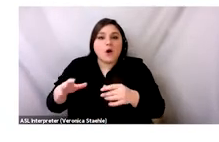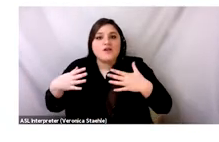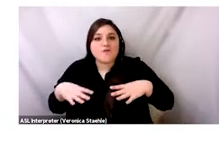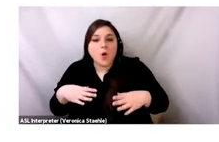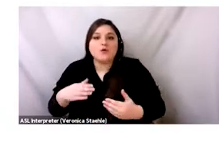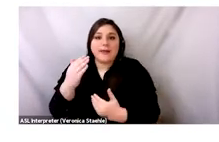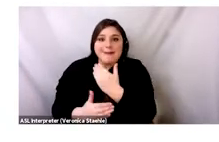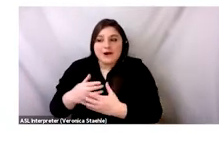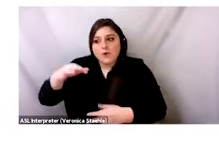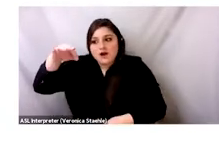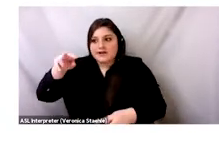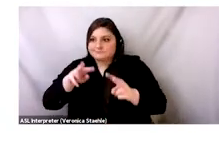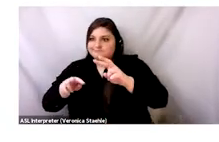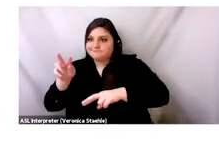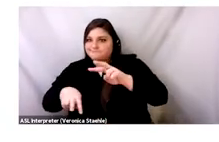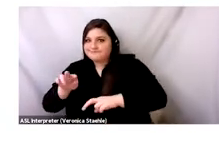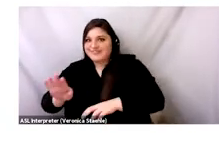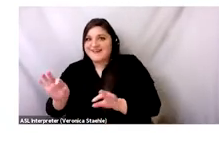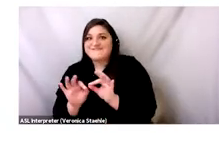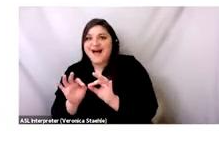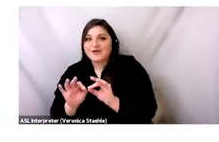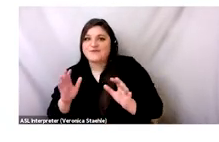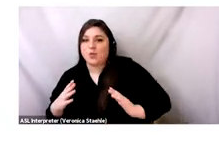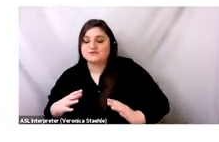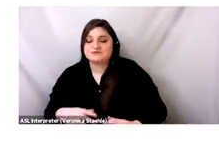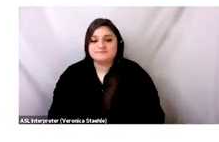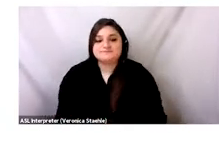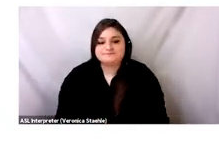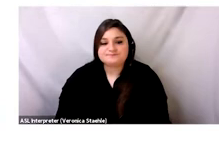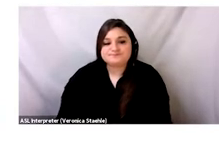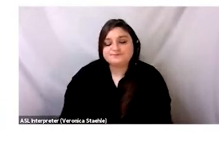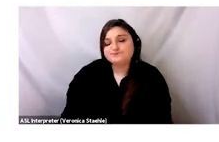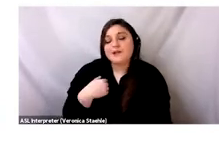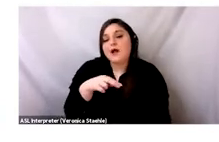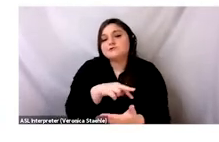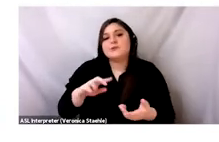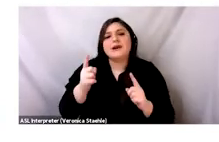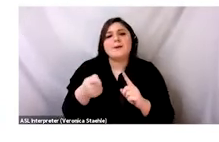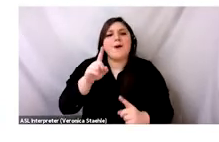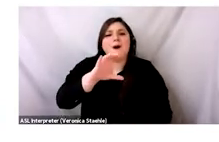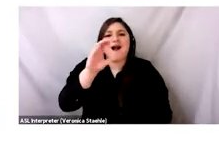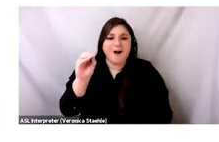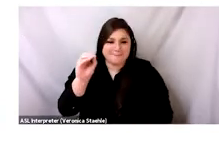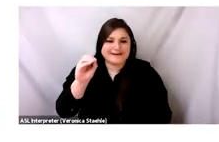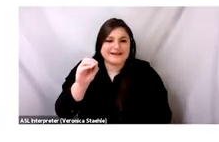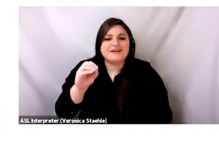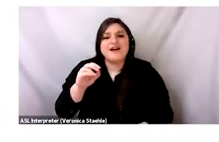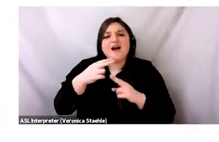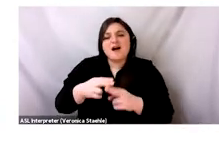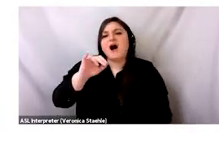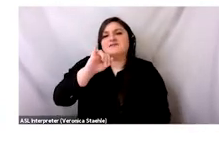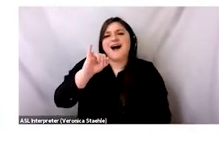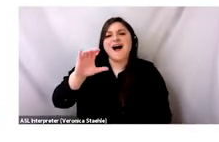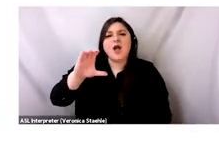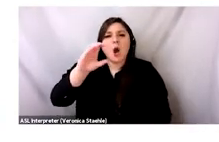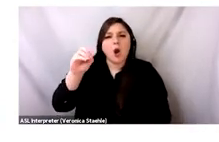This is done manually. I was reading an article this week about one of the largest companies in the business. It's a company called iCollect